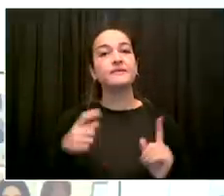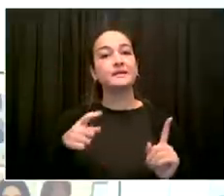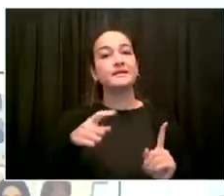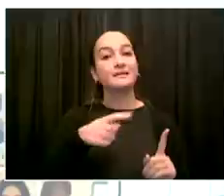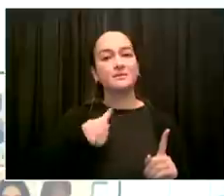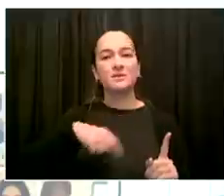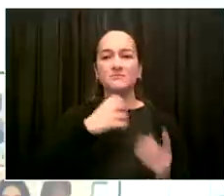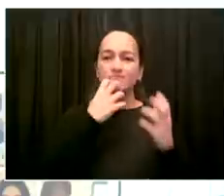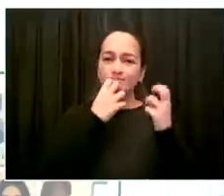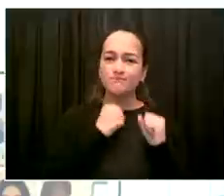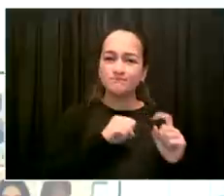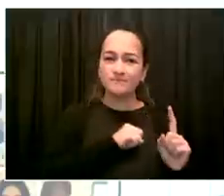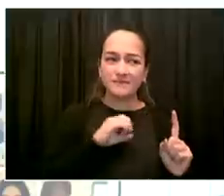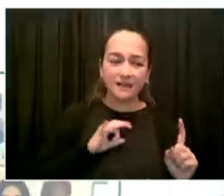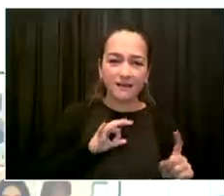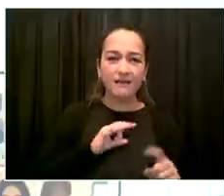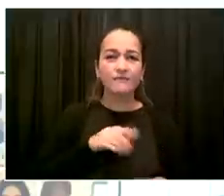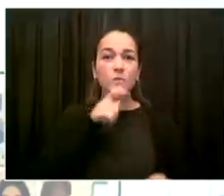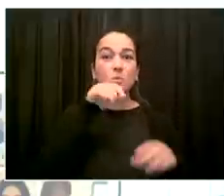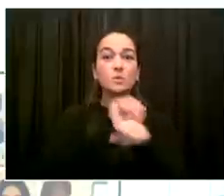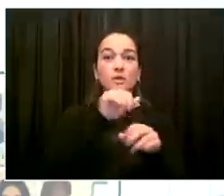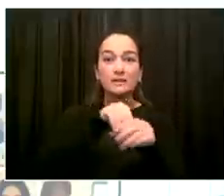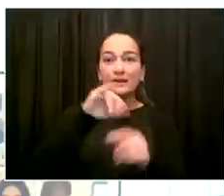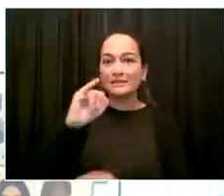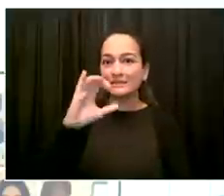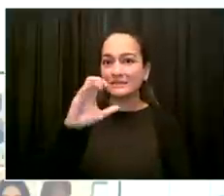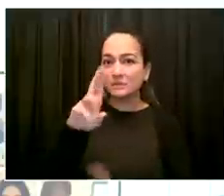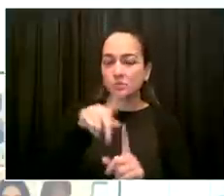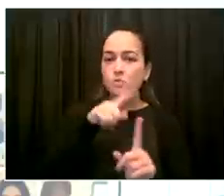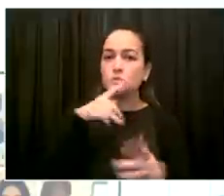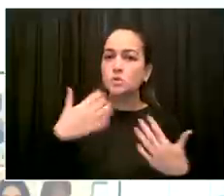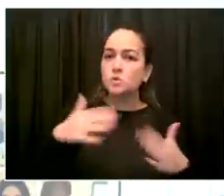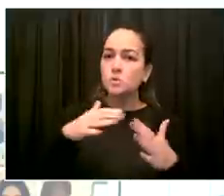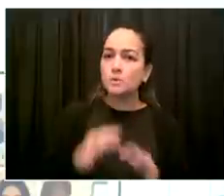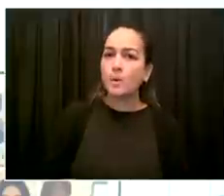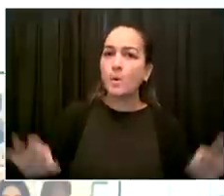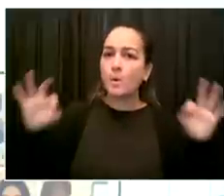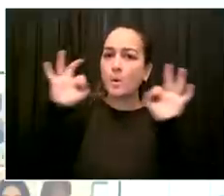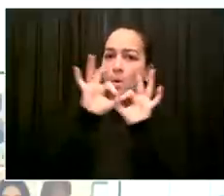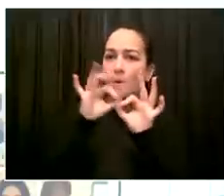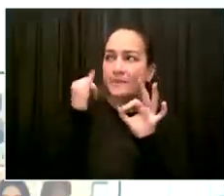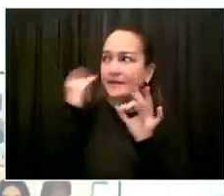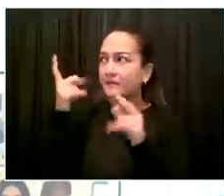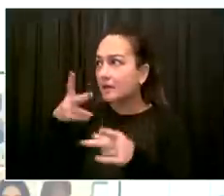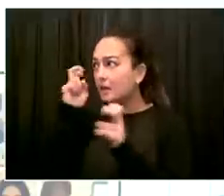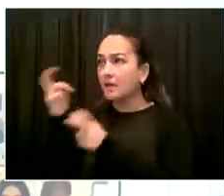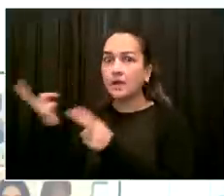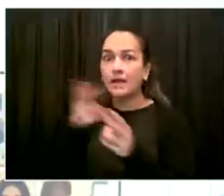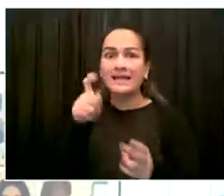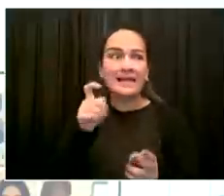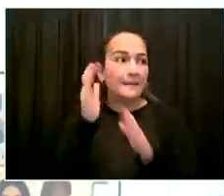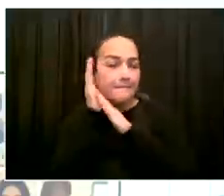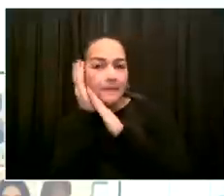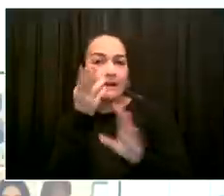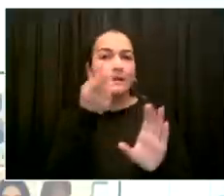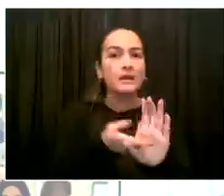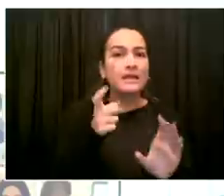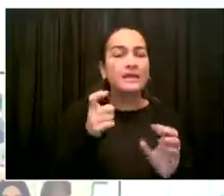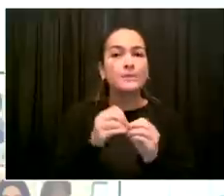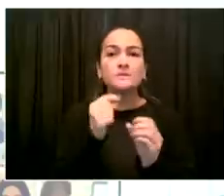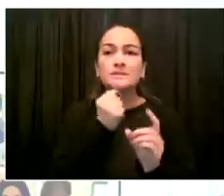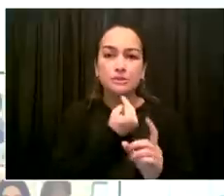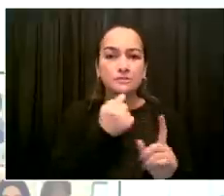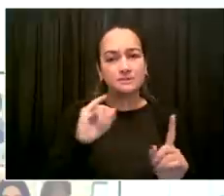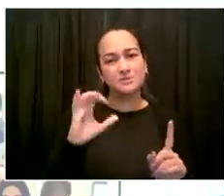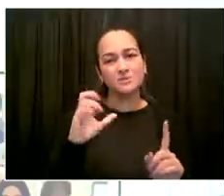But, you know, I do believe that hospitals will be prepared to get through this, again, without a major impact to